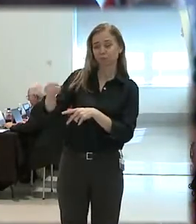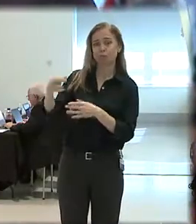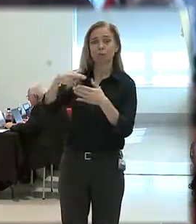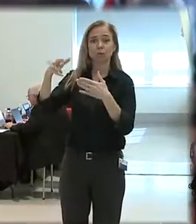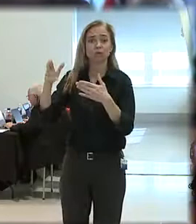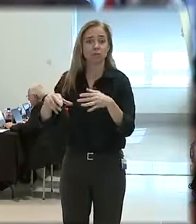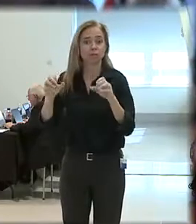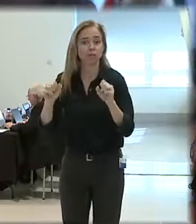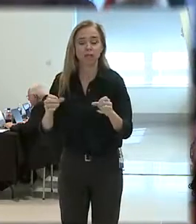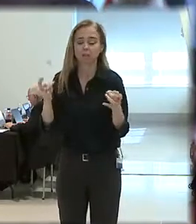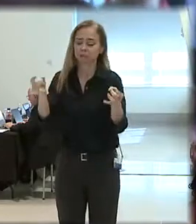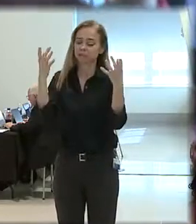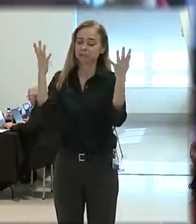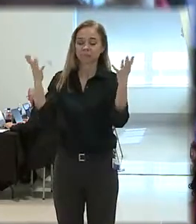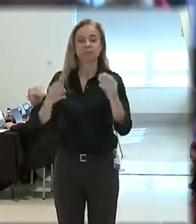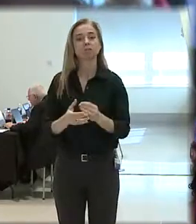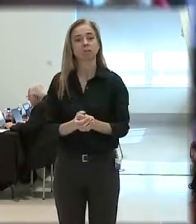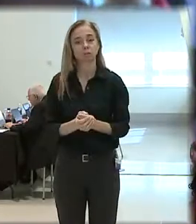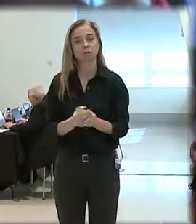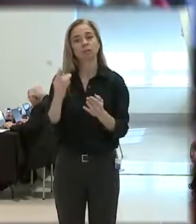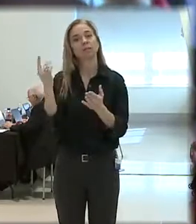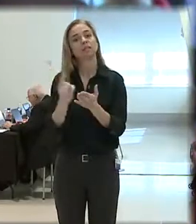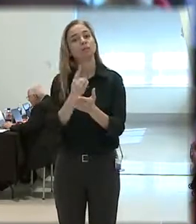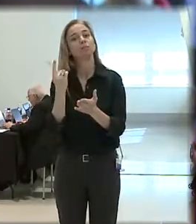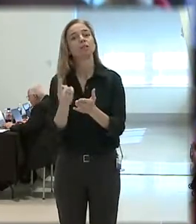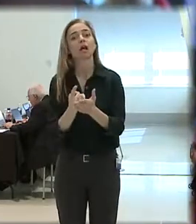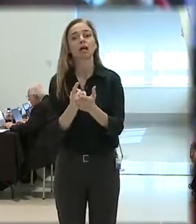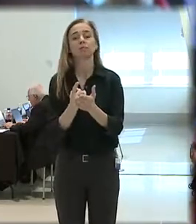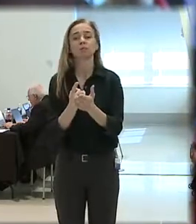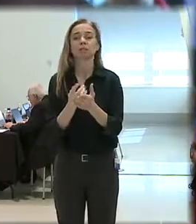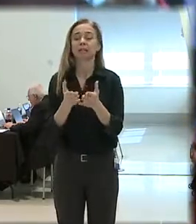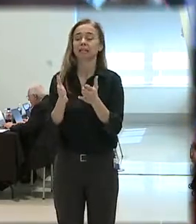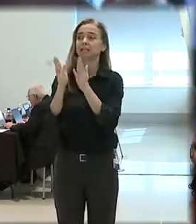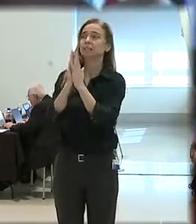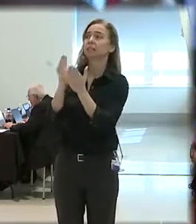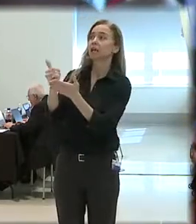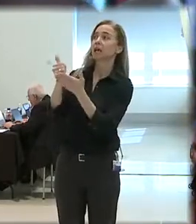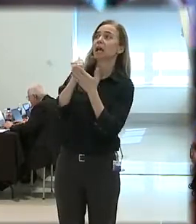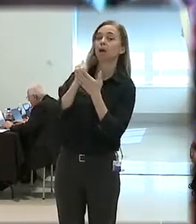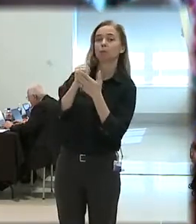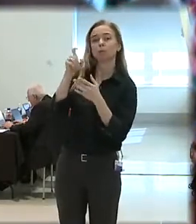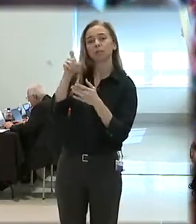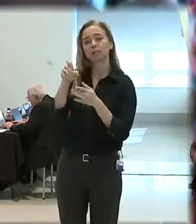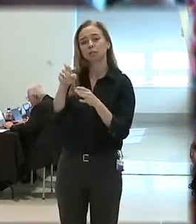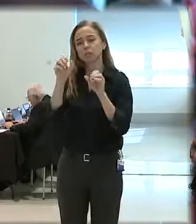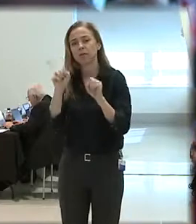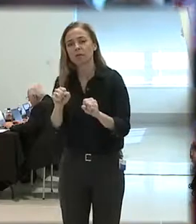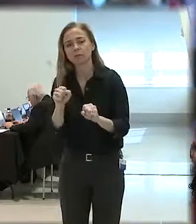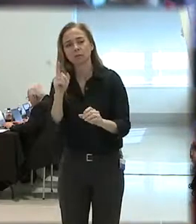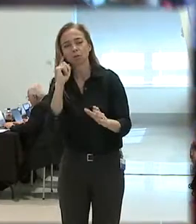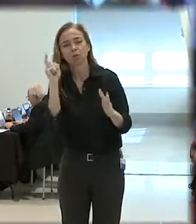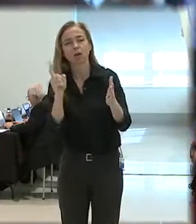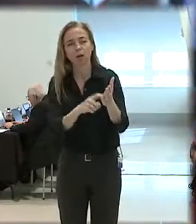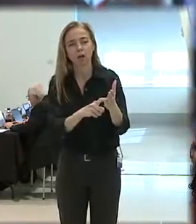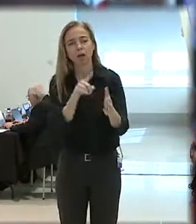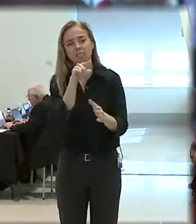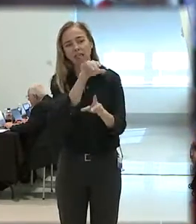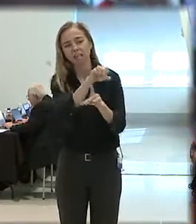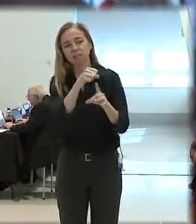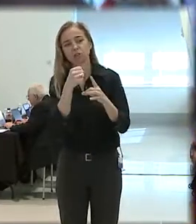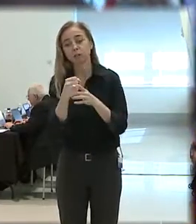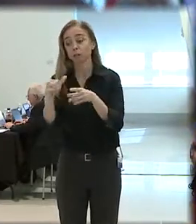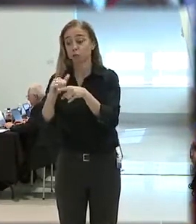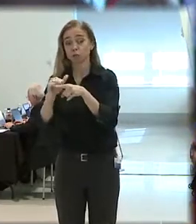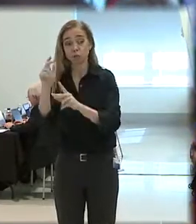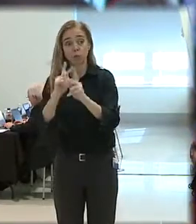be disastrous. Sometimes it's simply a cry for help. We need to be able to identify those situations, to train